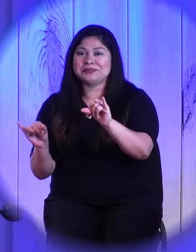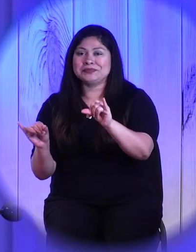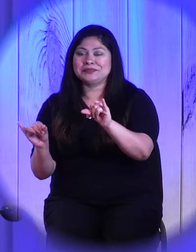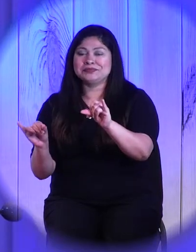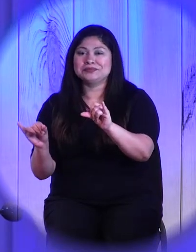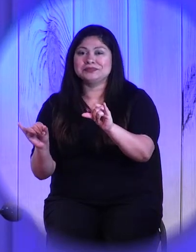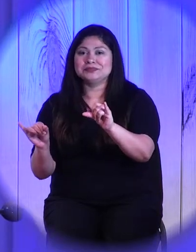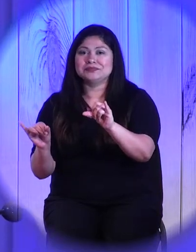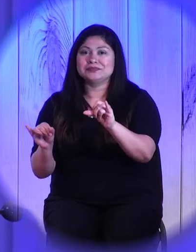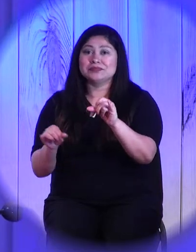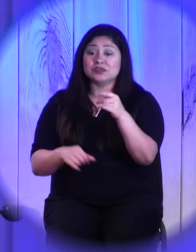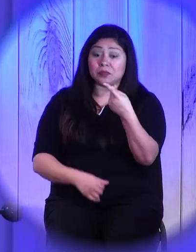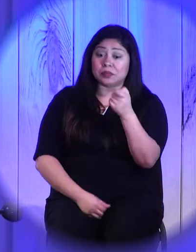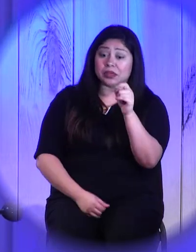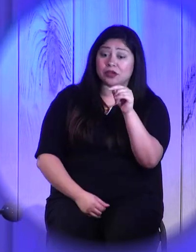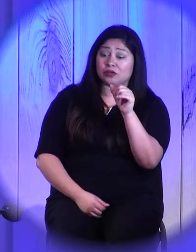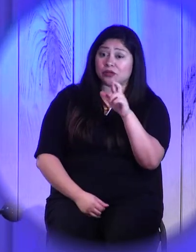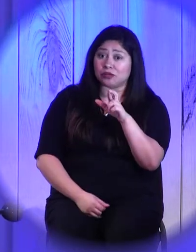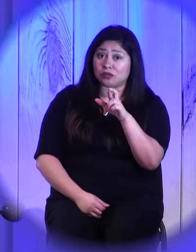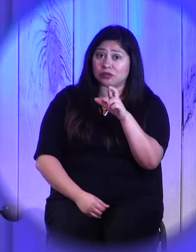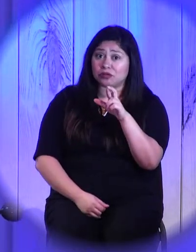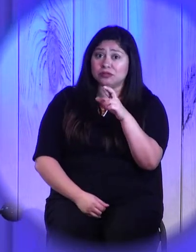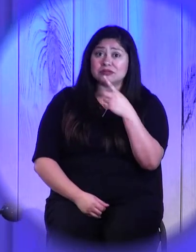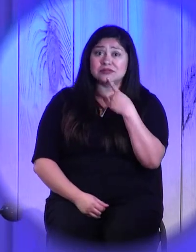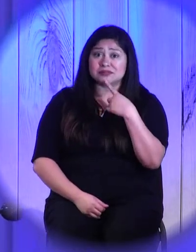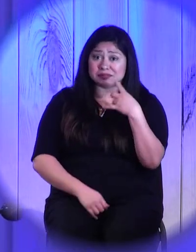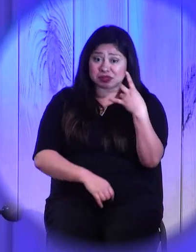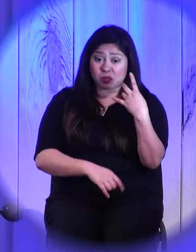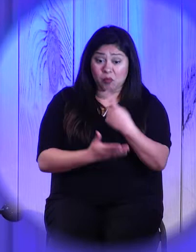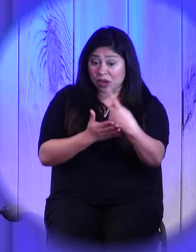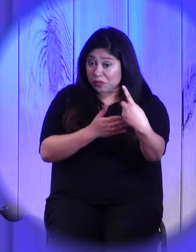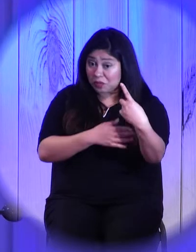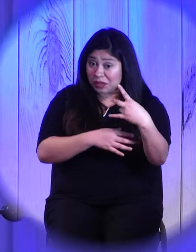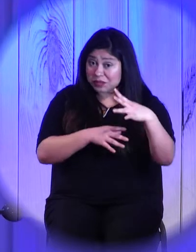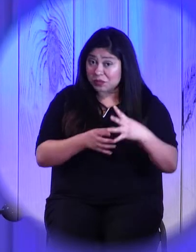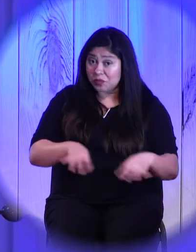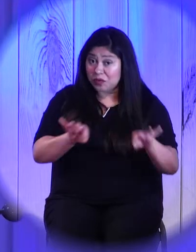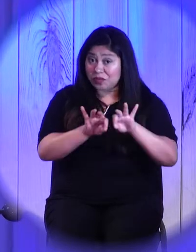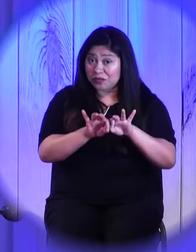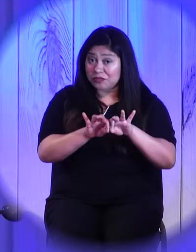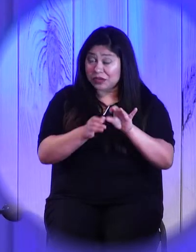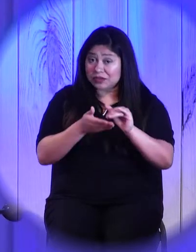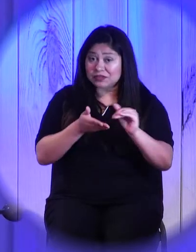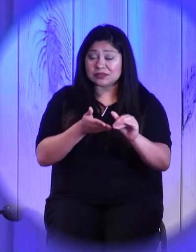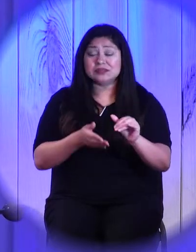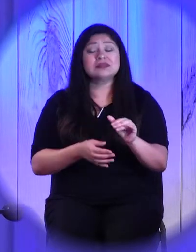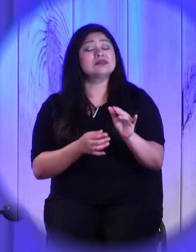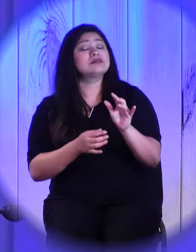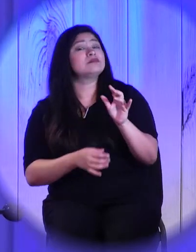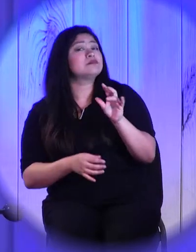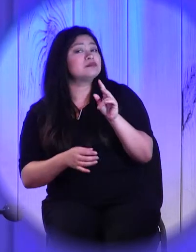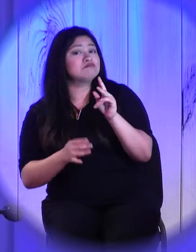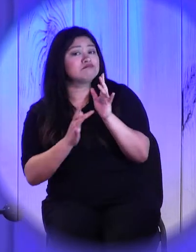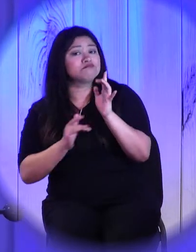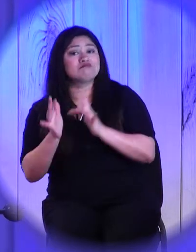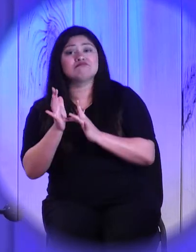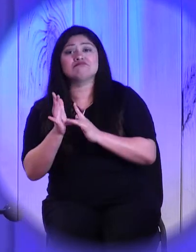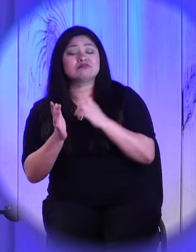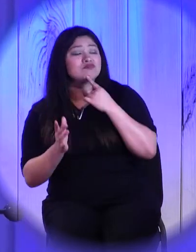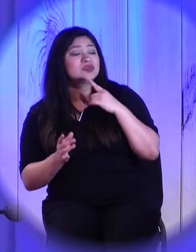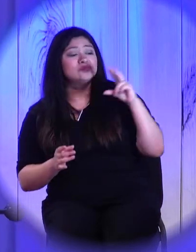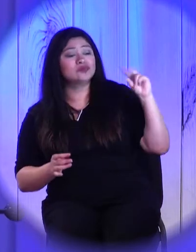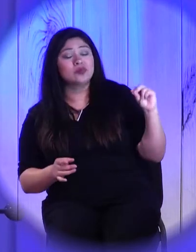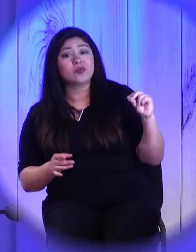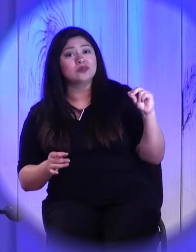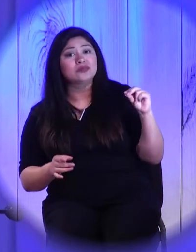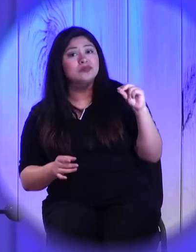generous call for a week's worth of forgiveness and says, no, Peter, not seven times, but 77 times.